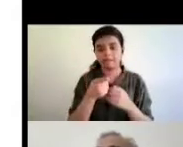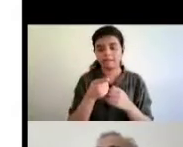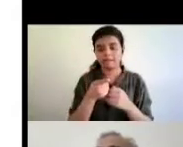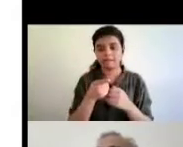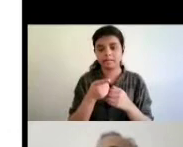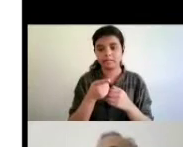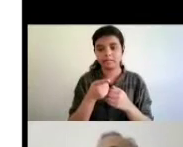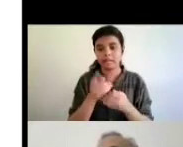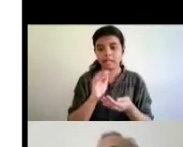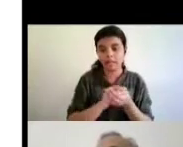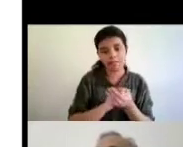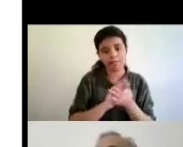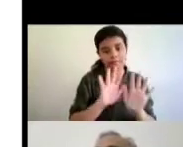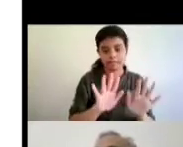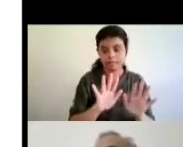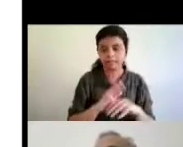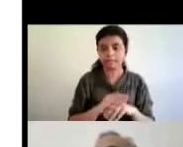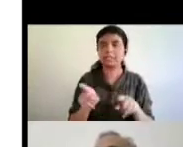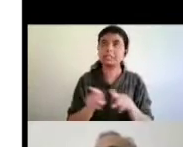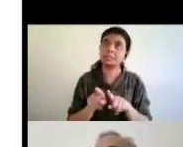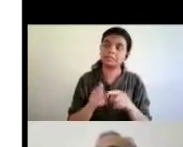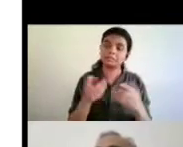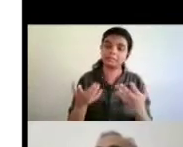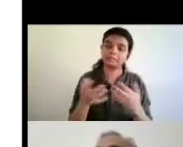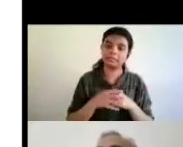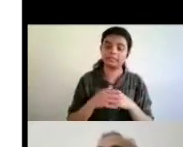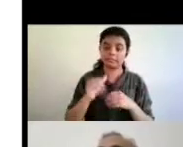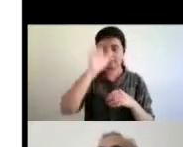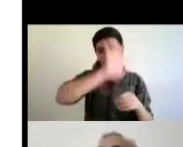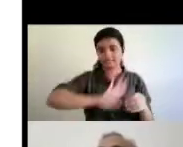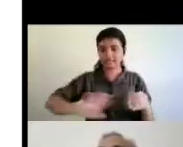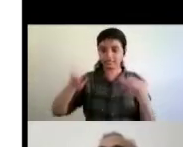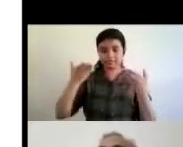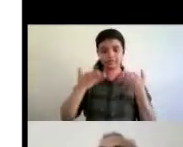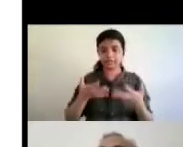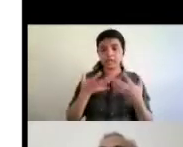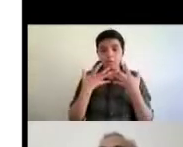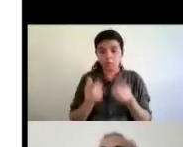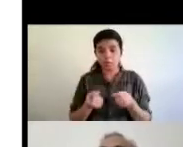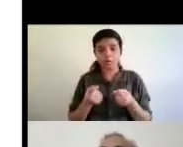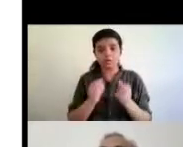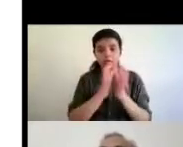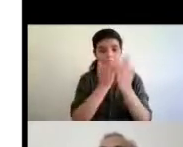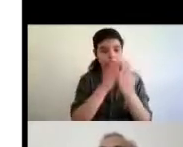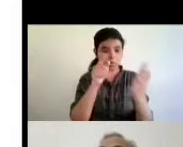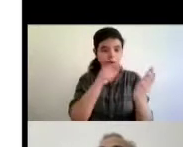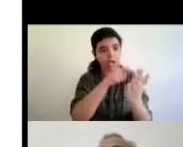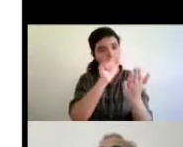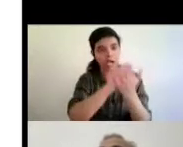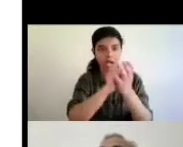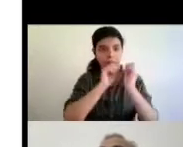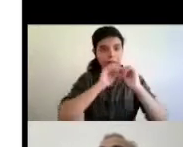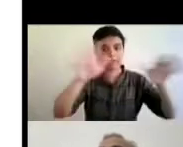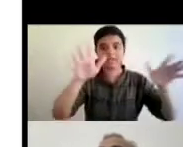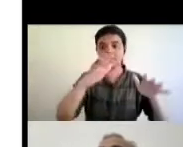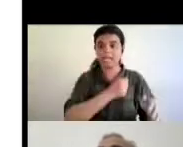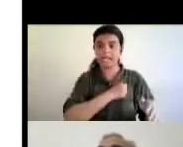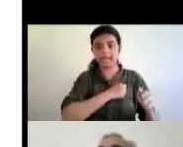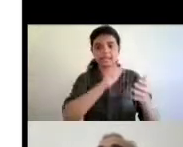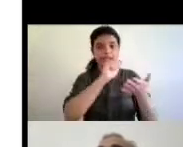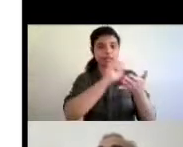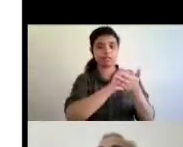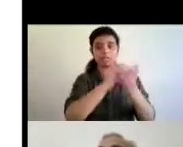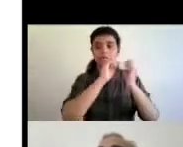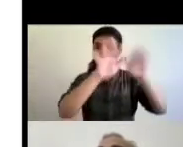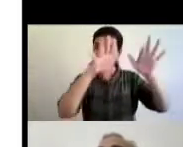um like if if if in india we would want to have access to a book that has been produced in canada how do we do